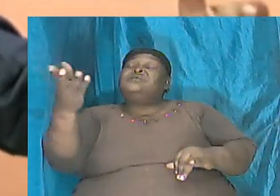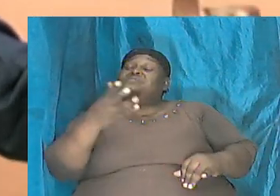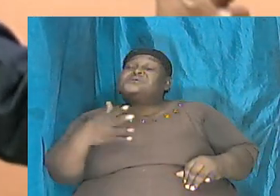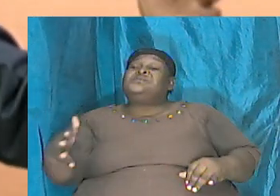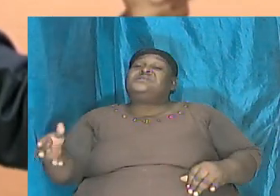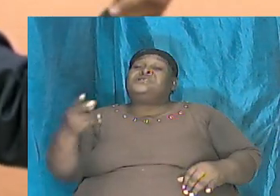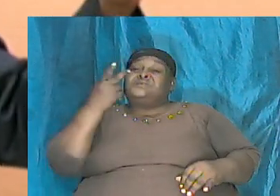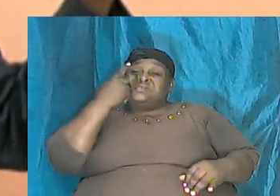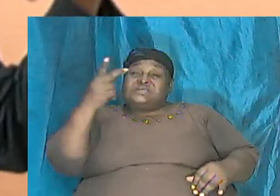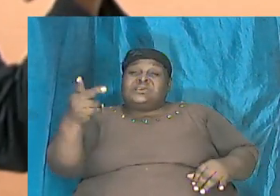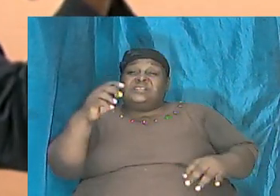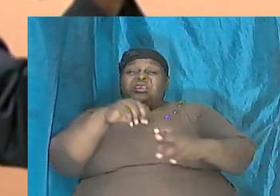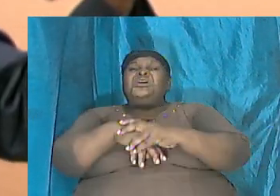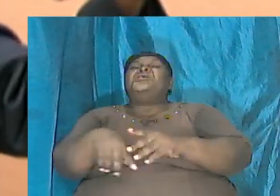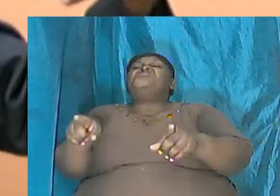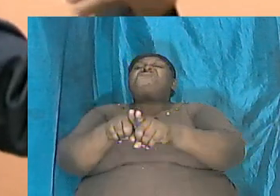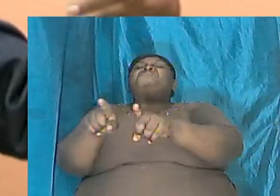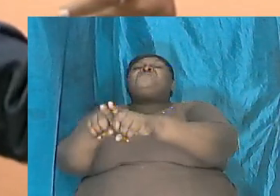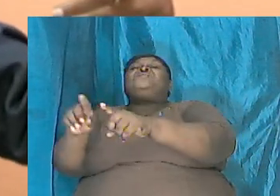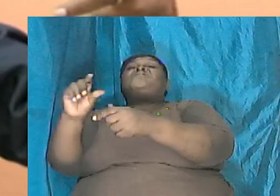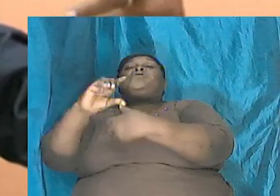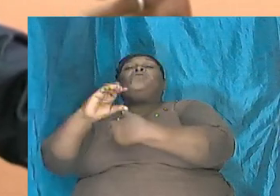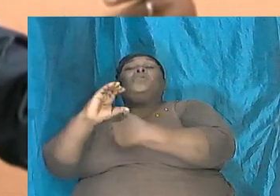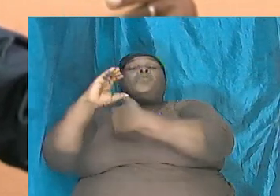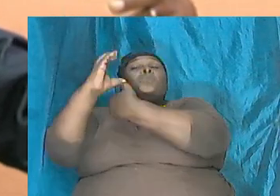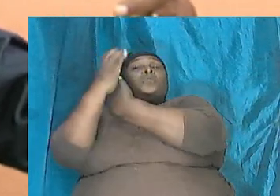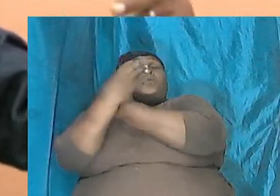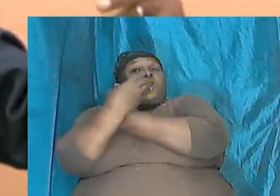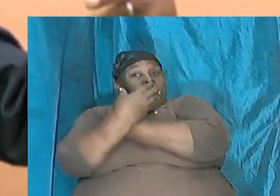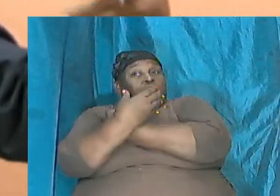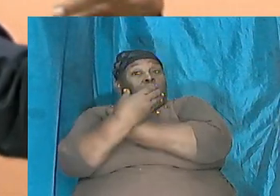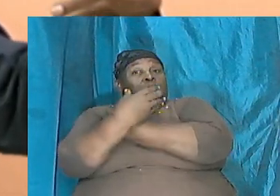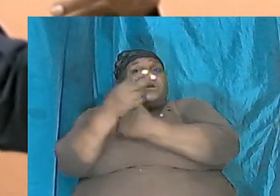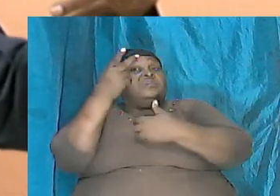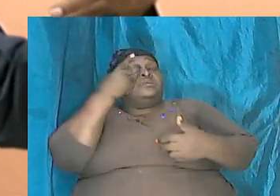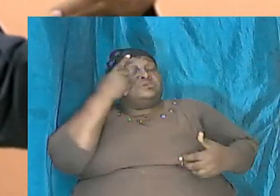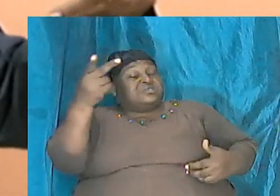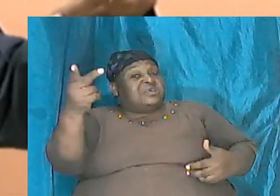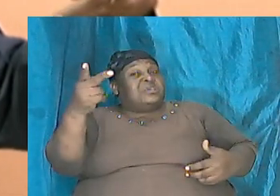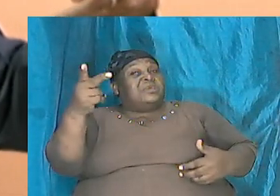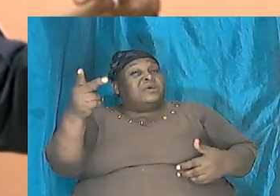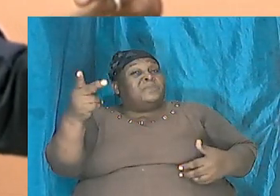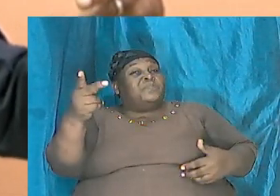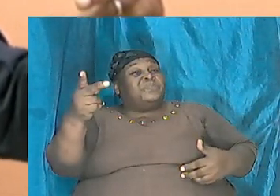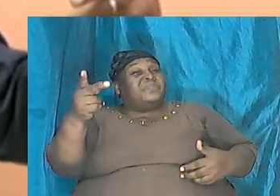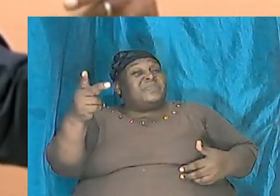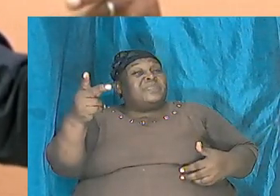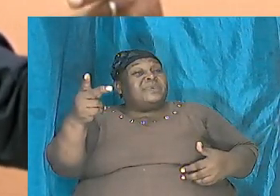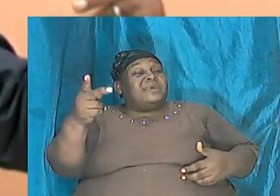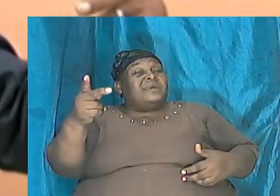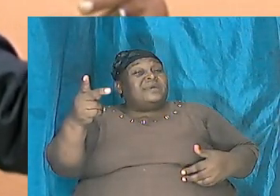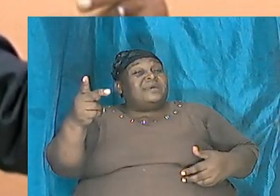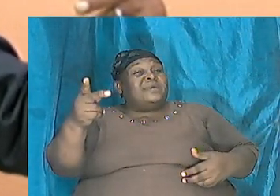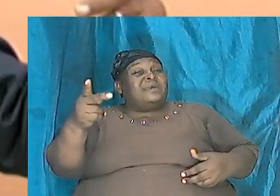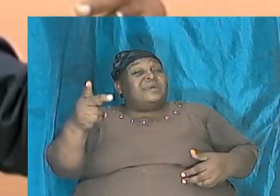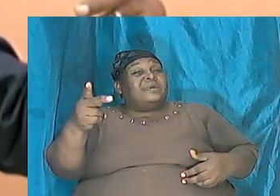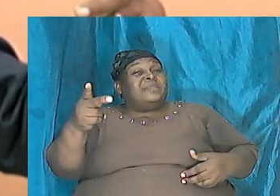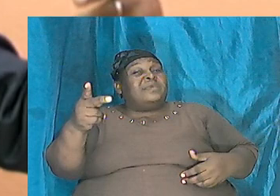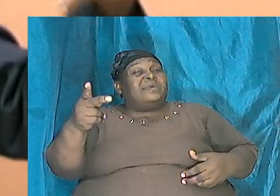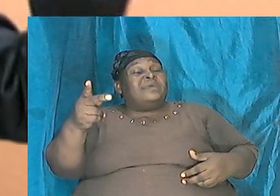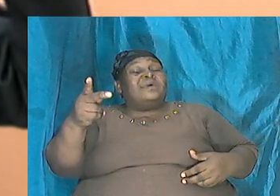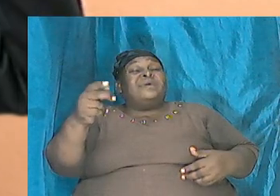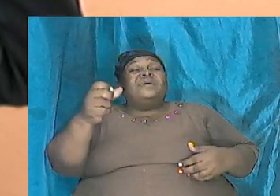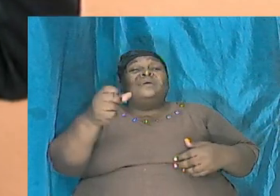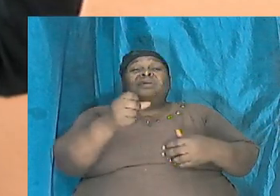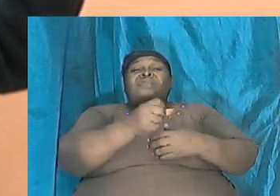in different cultures because we see it over in Asia. We see it over in the East and the